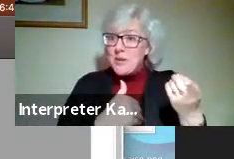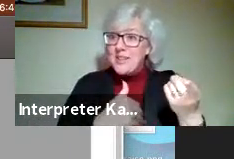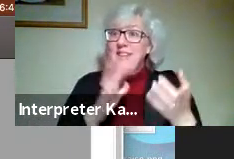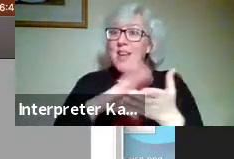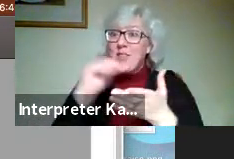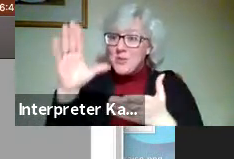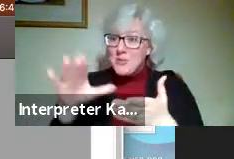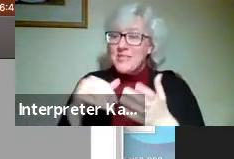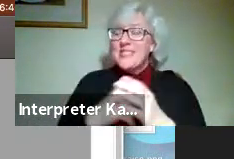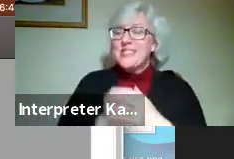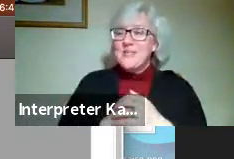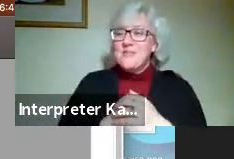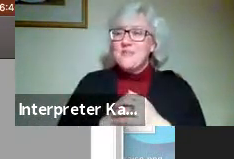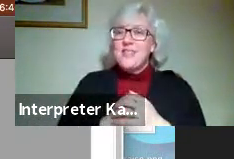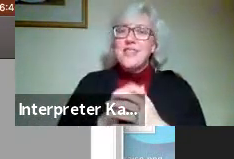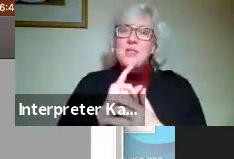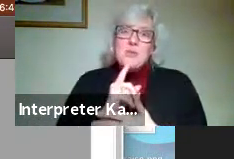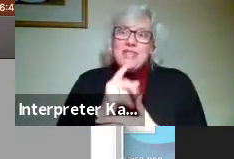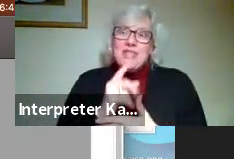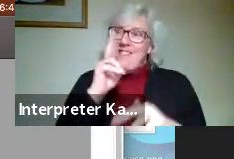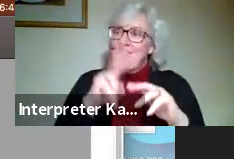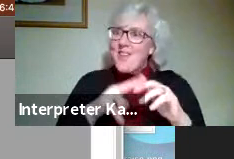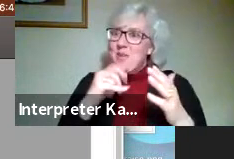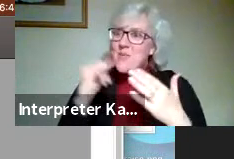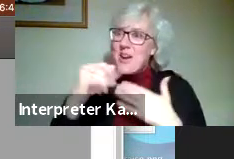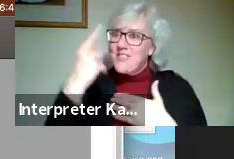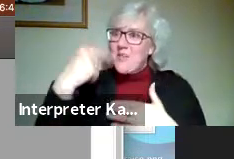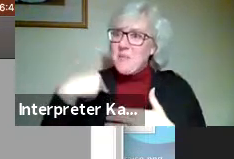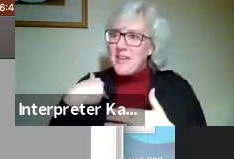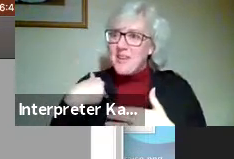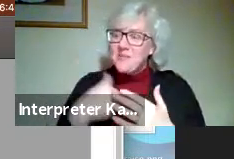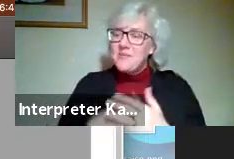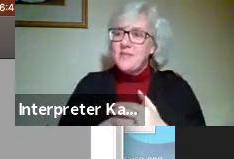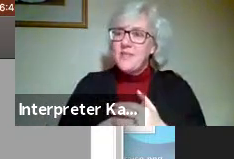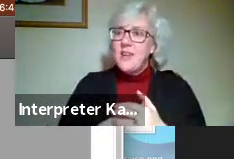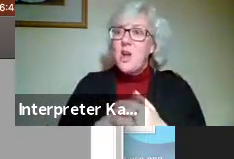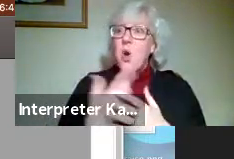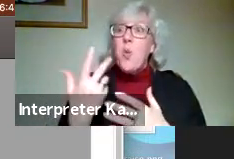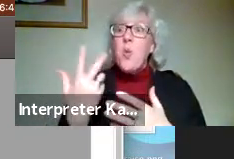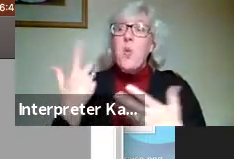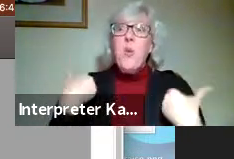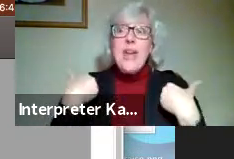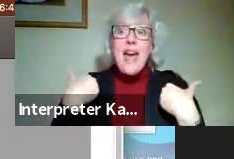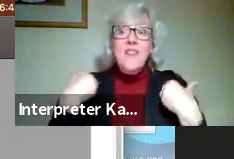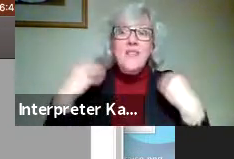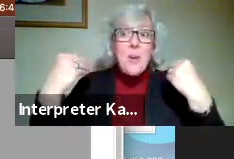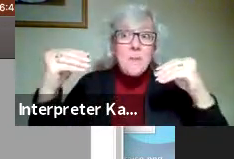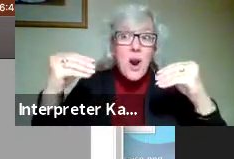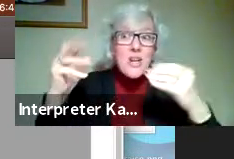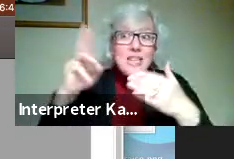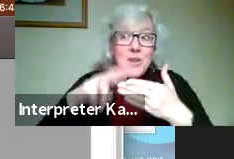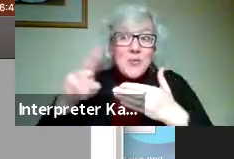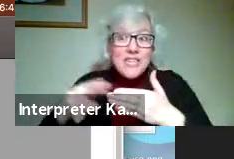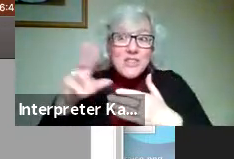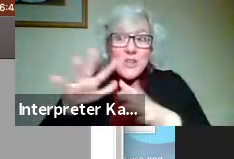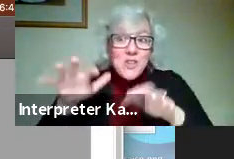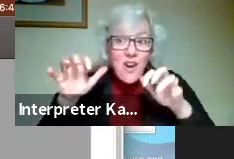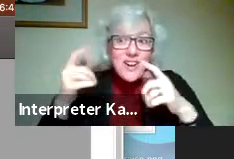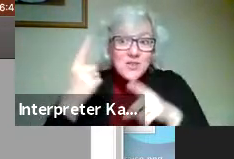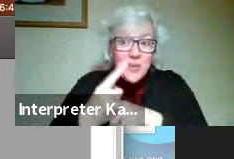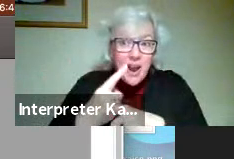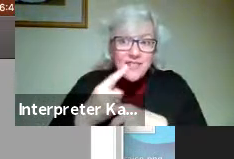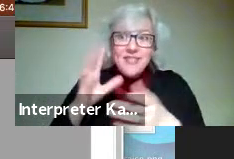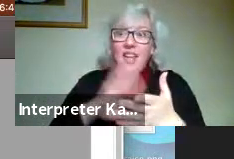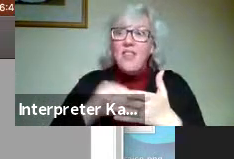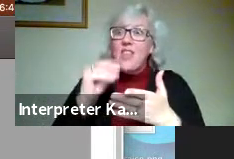students. And it's a really fun project for me because we have a built-in marketing research audience, right? The